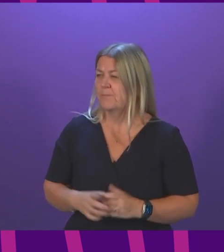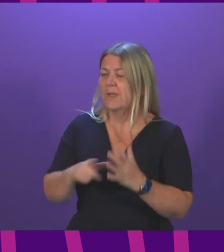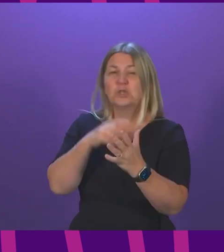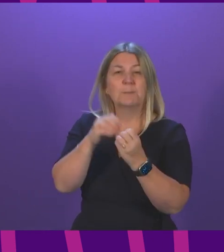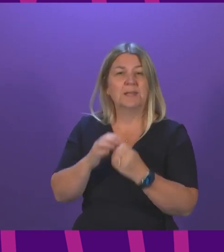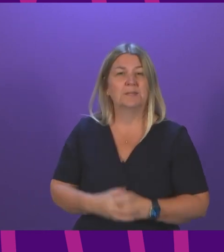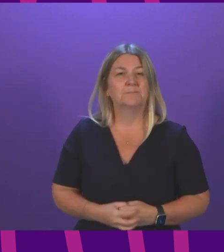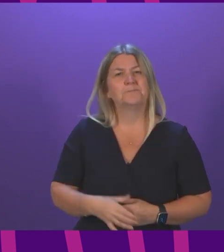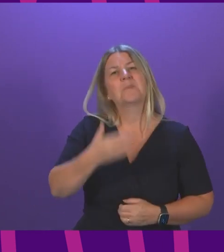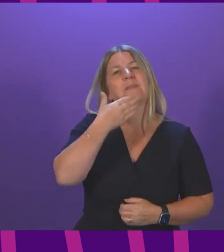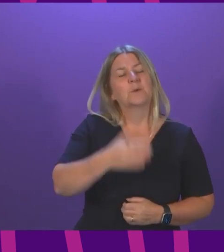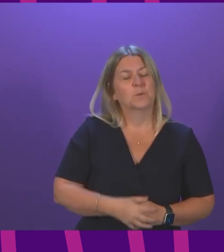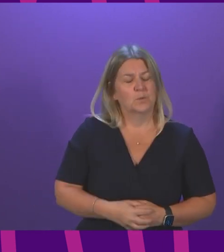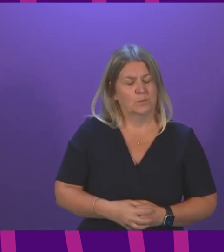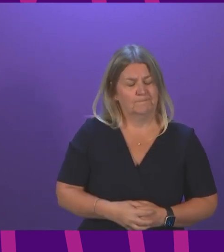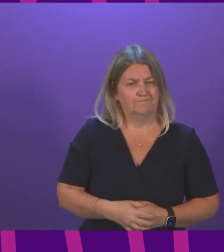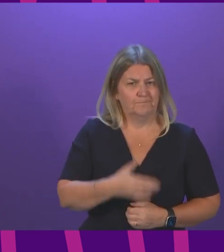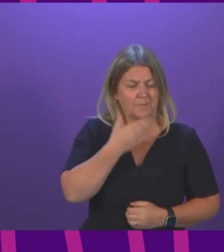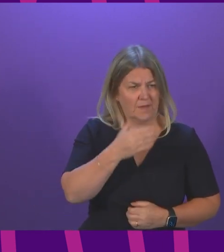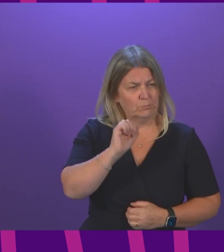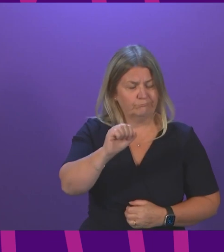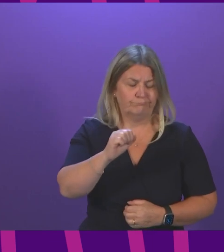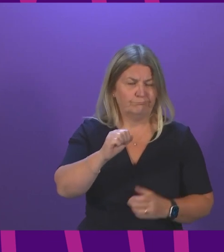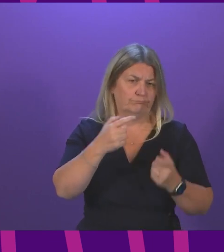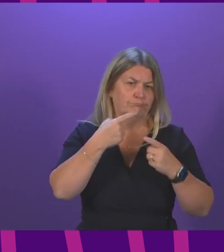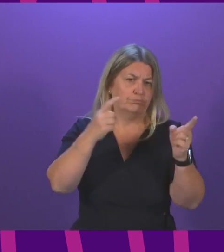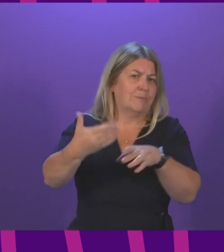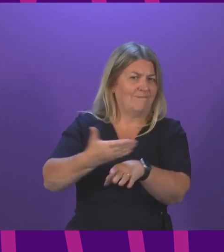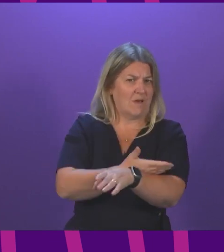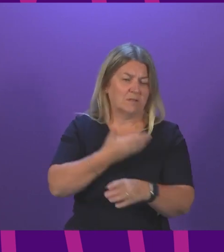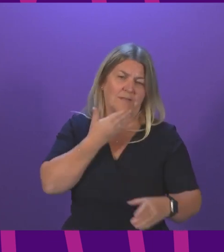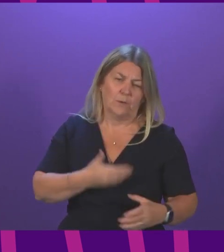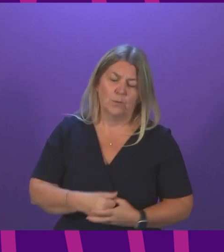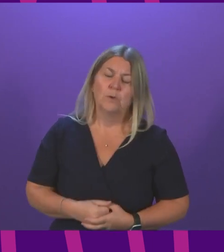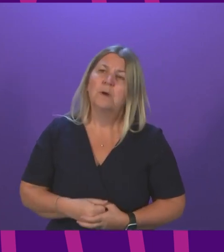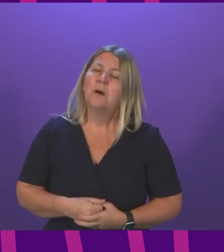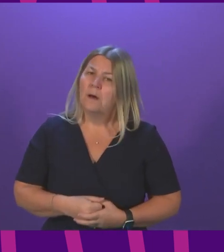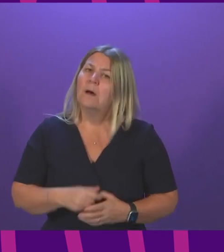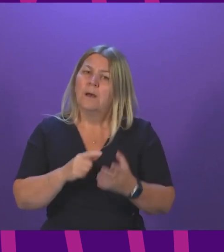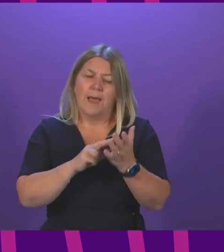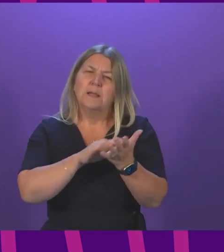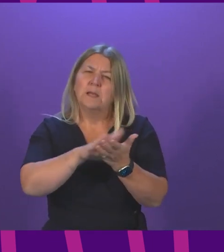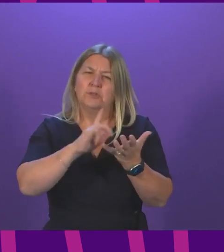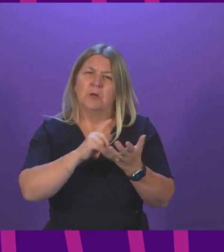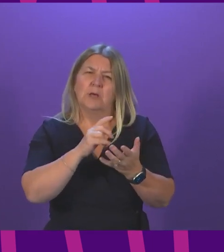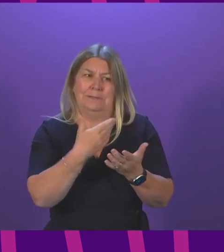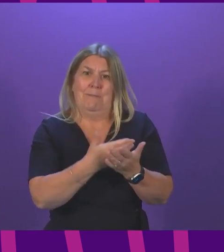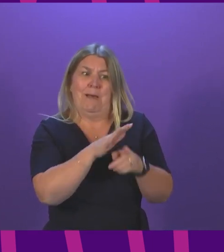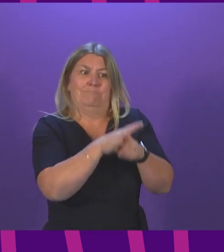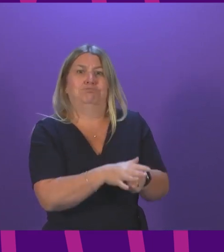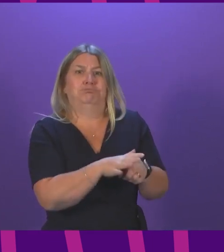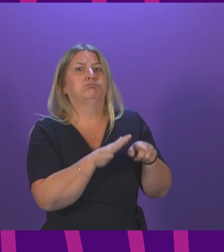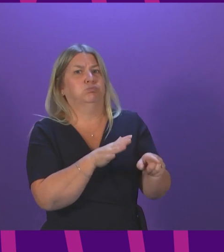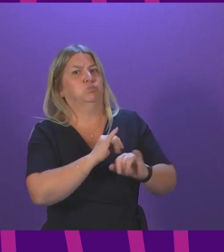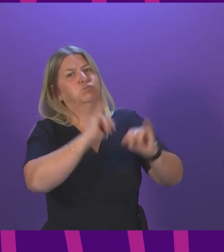And I thank the Cabinet Secretary for an advance copy of his statement. The demands on the NHS are currently at crisis point.